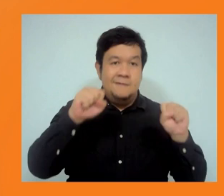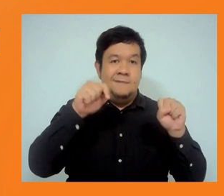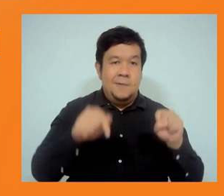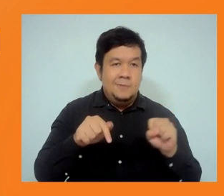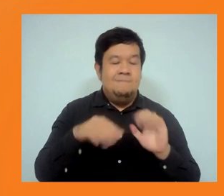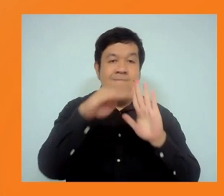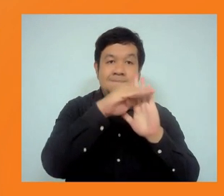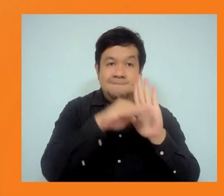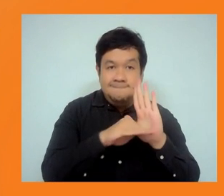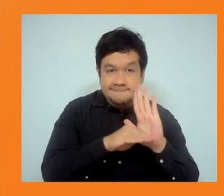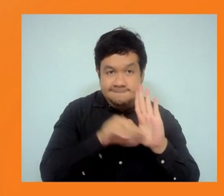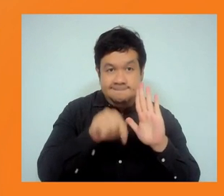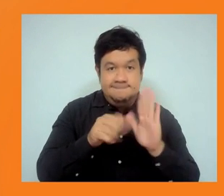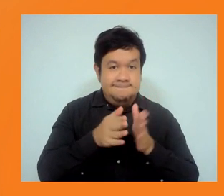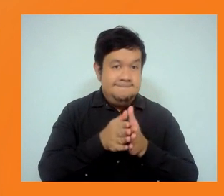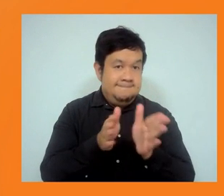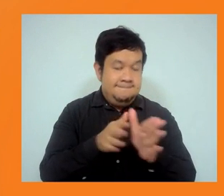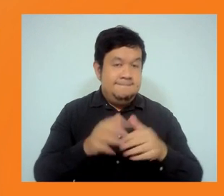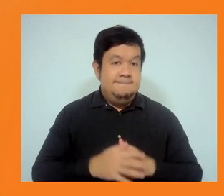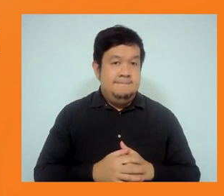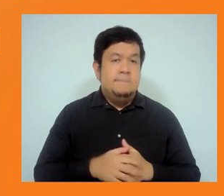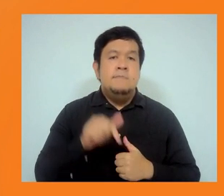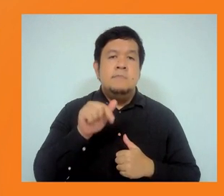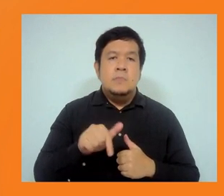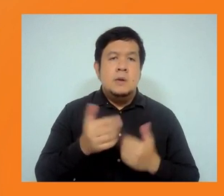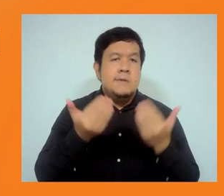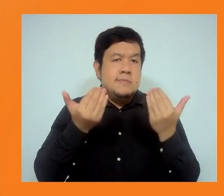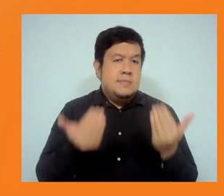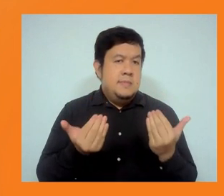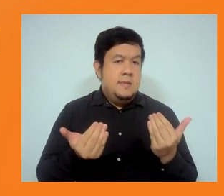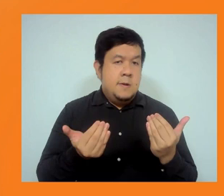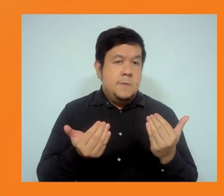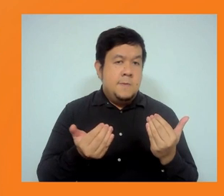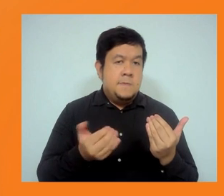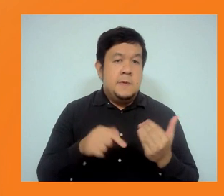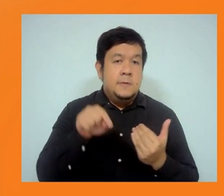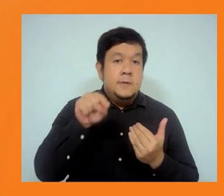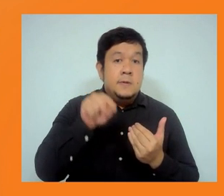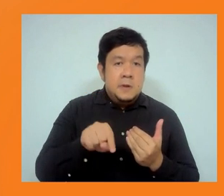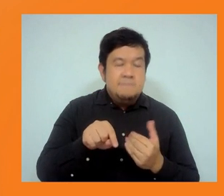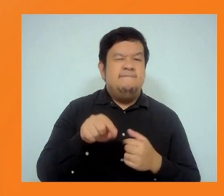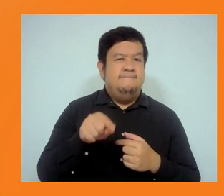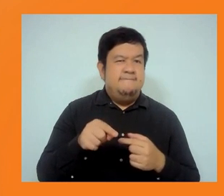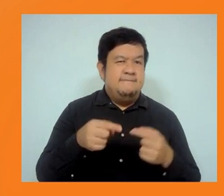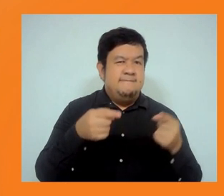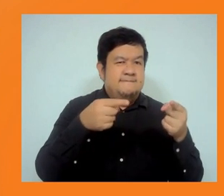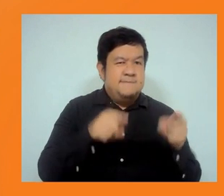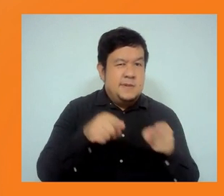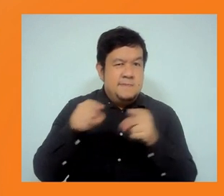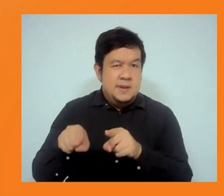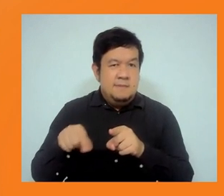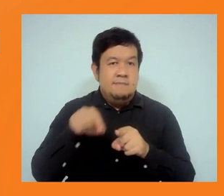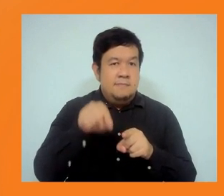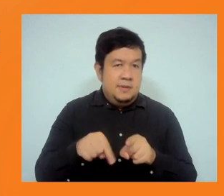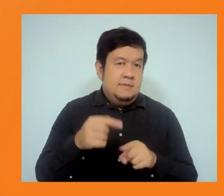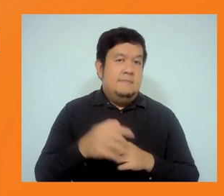Now, for just setting the scene to this session, I'd like to provide you with just a brief overview on the